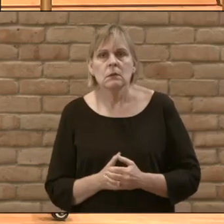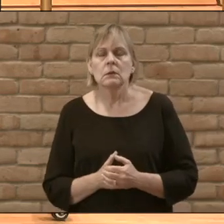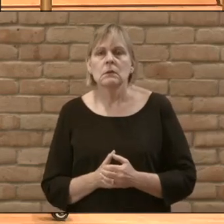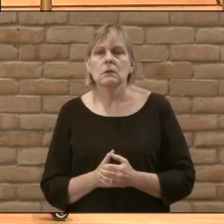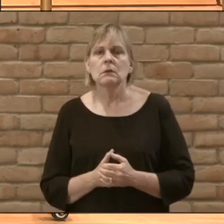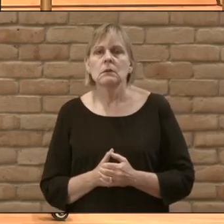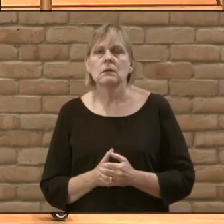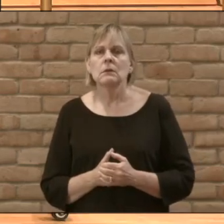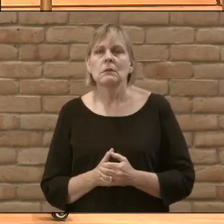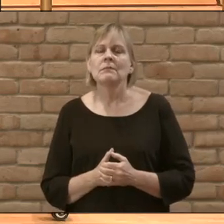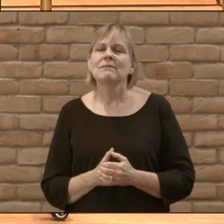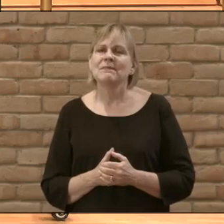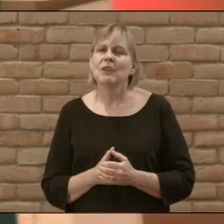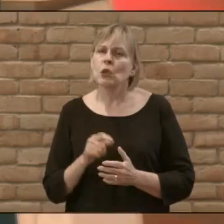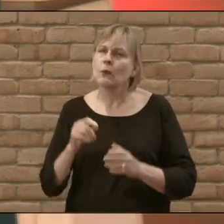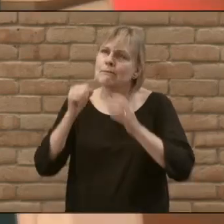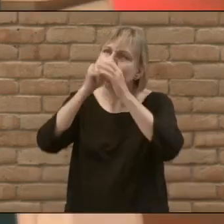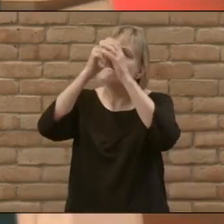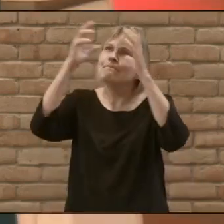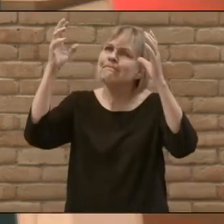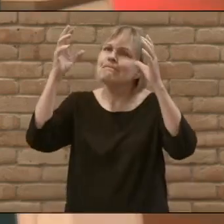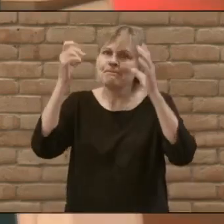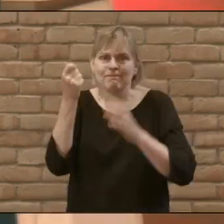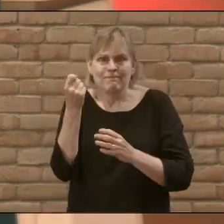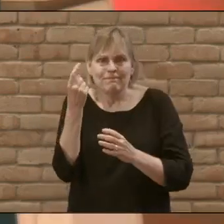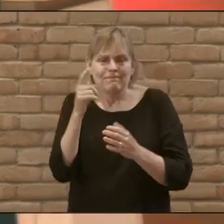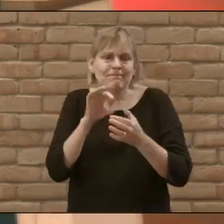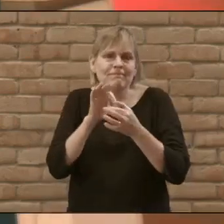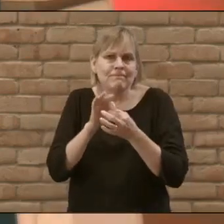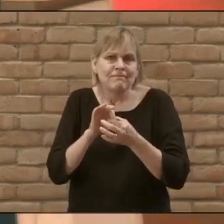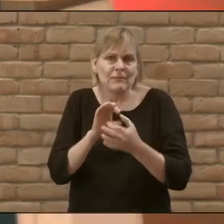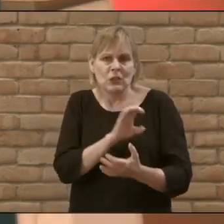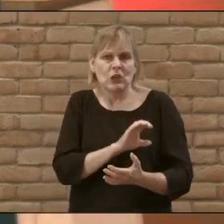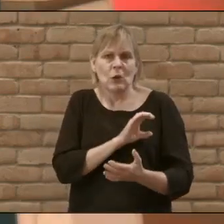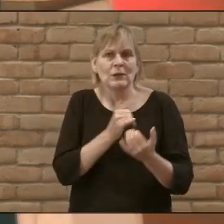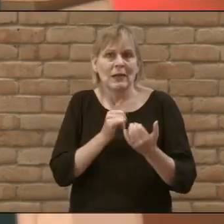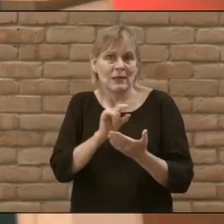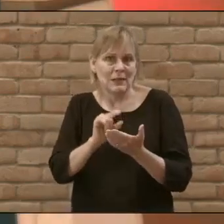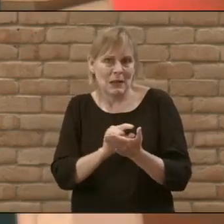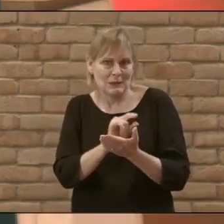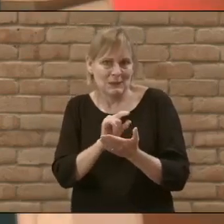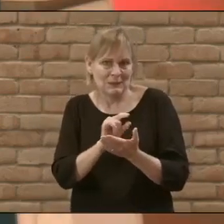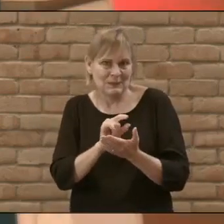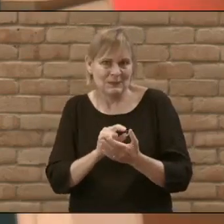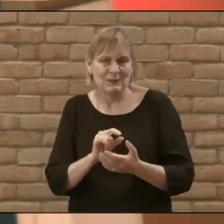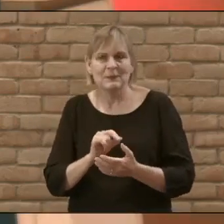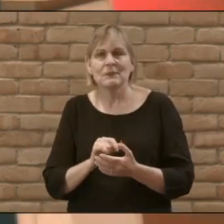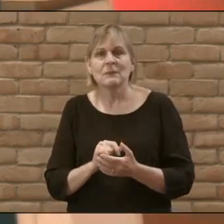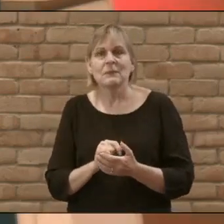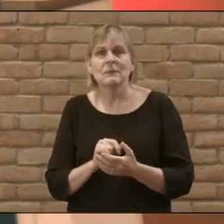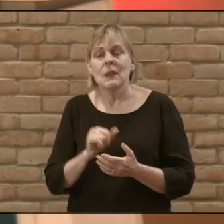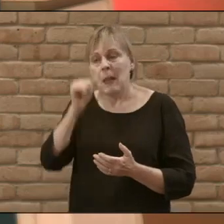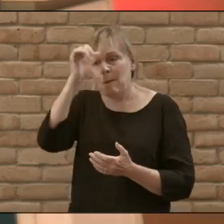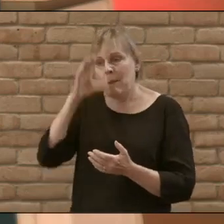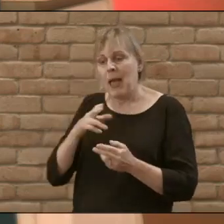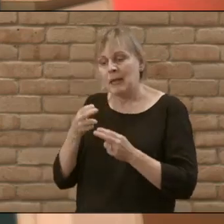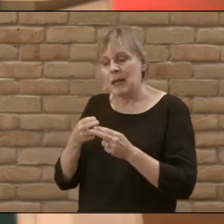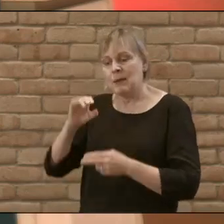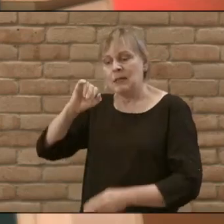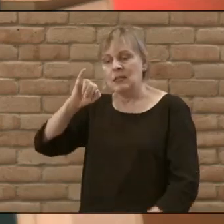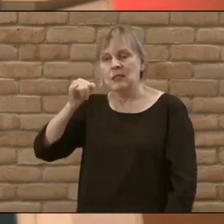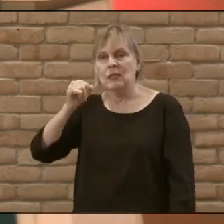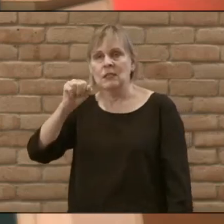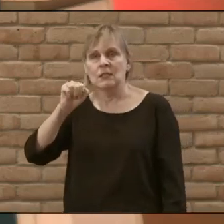If you can call this to mind, you can relate to one of the main characters in today's gospel account. This fellow by the name of Jairus.